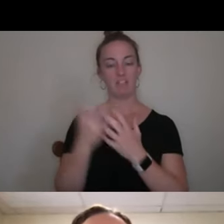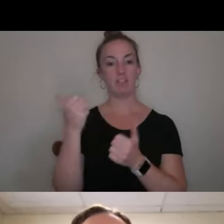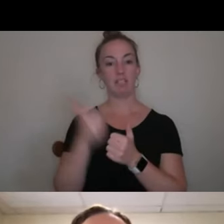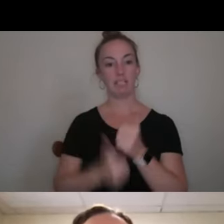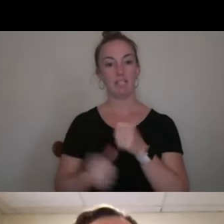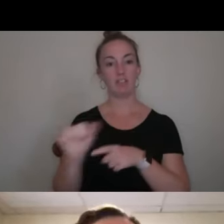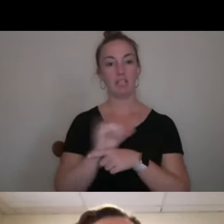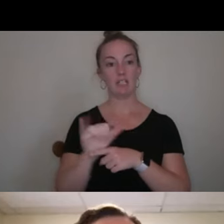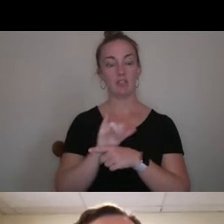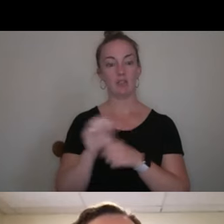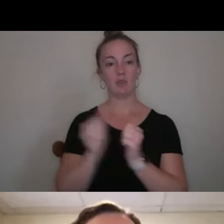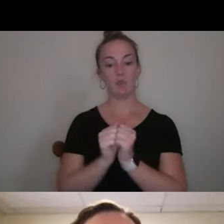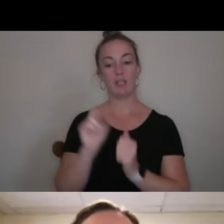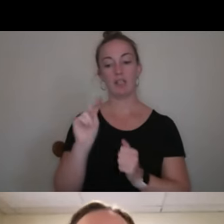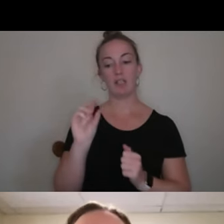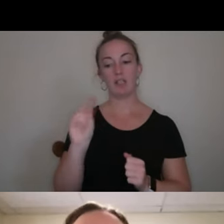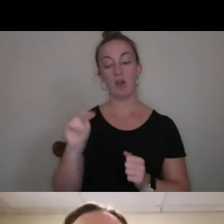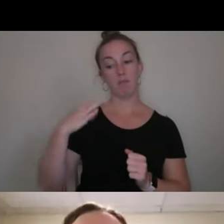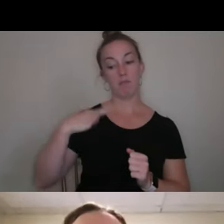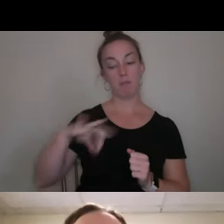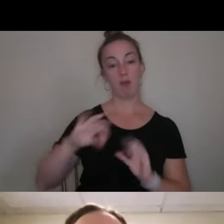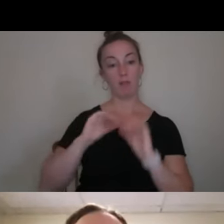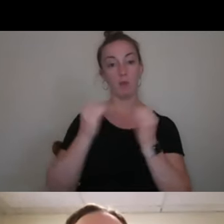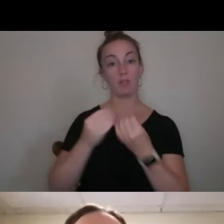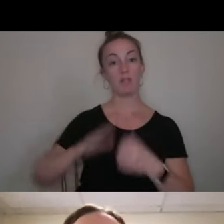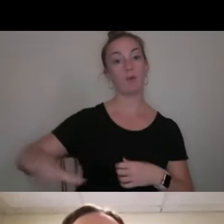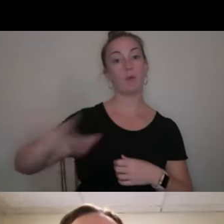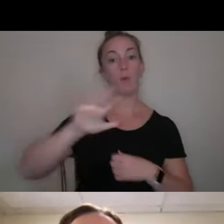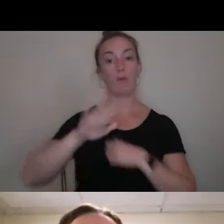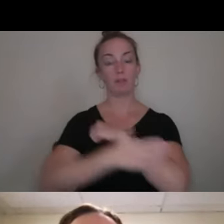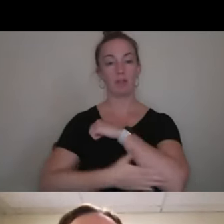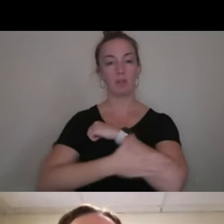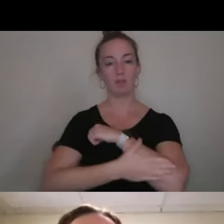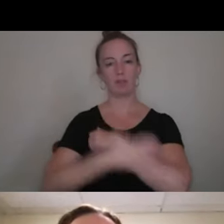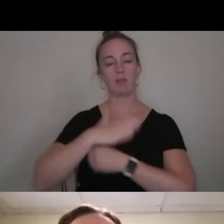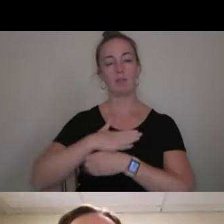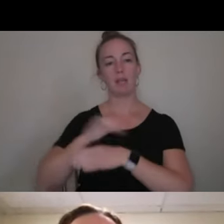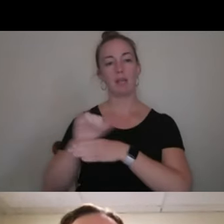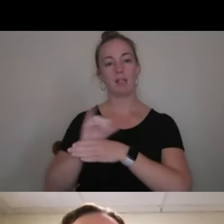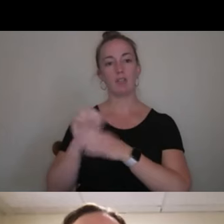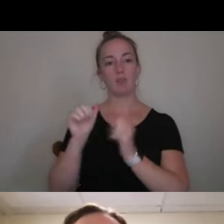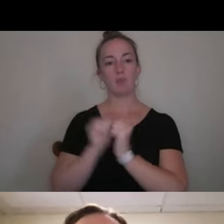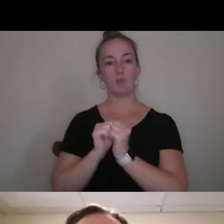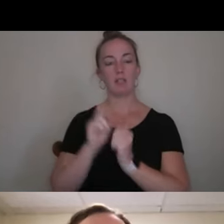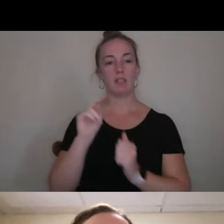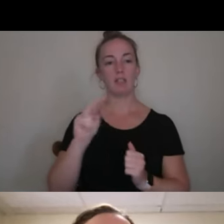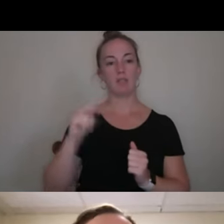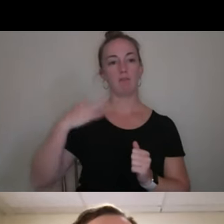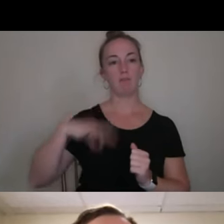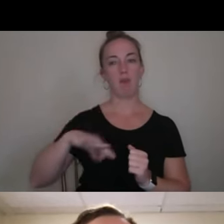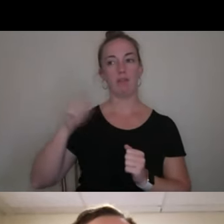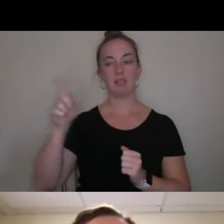a nonprofit organization around the country, and my internship was with a nonprofit in D.C.